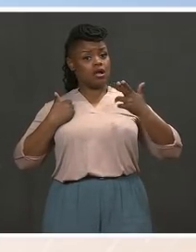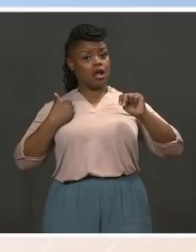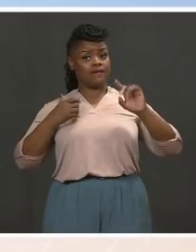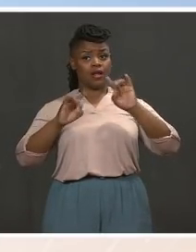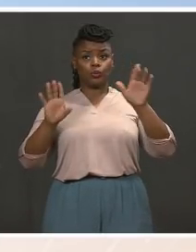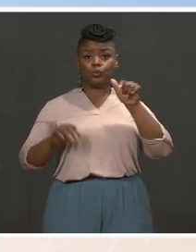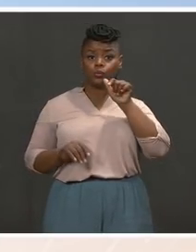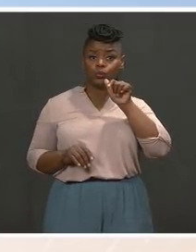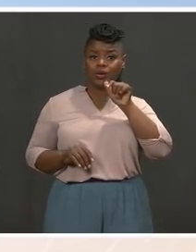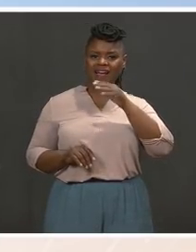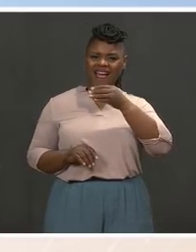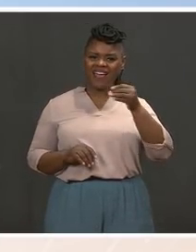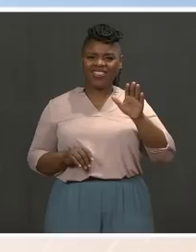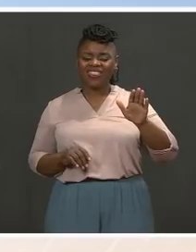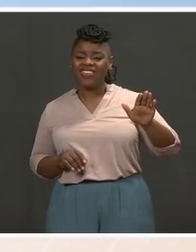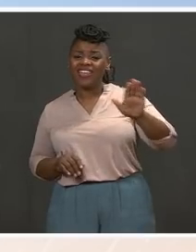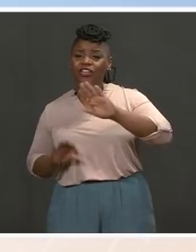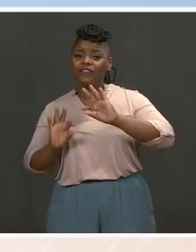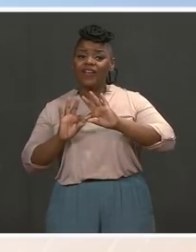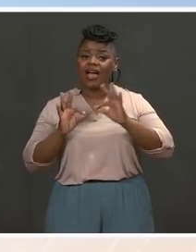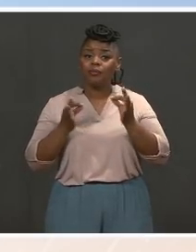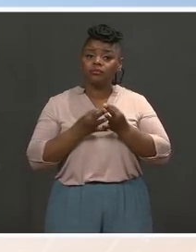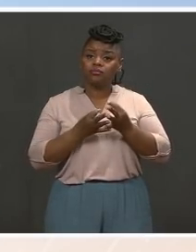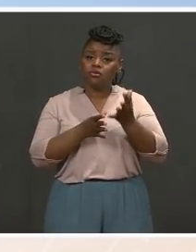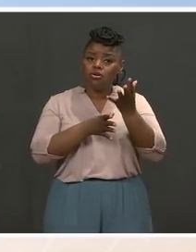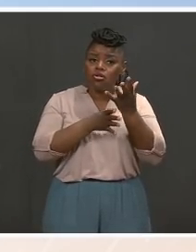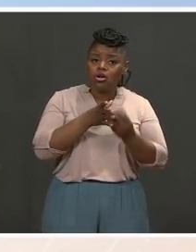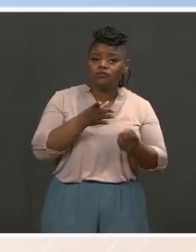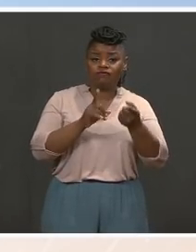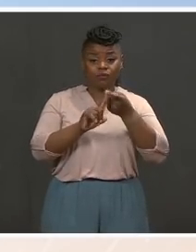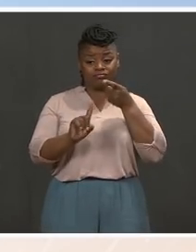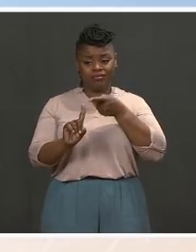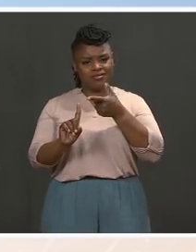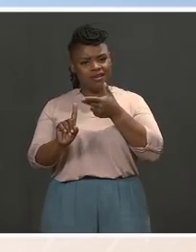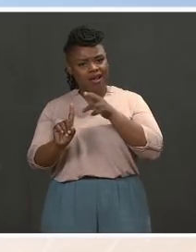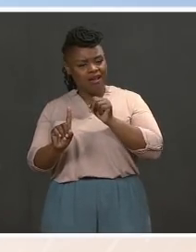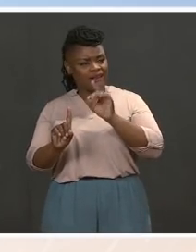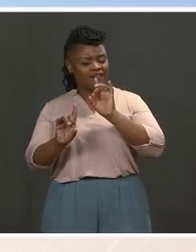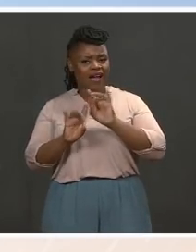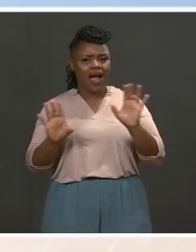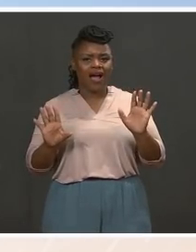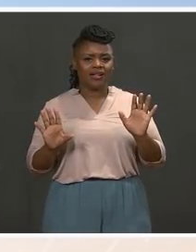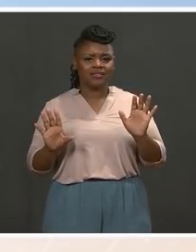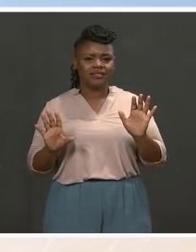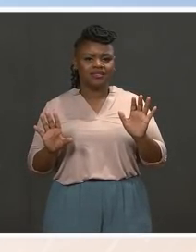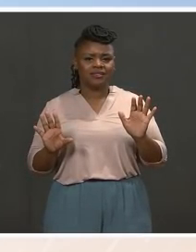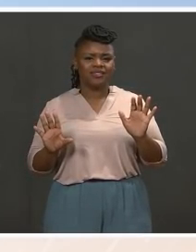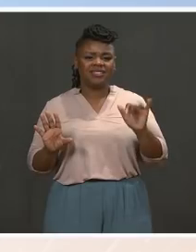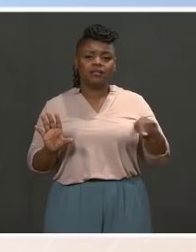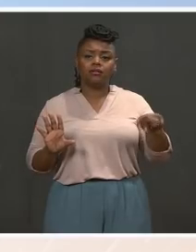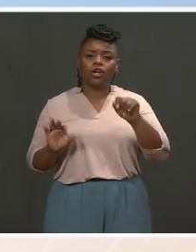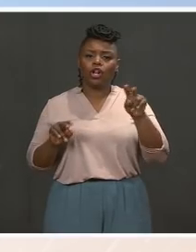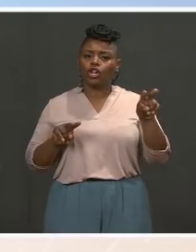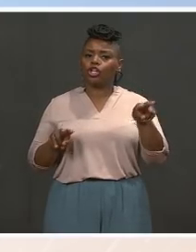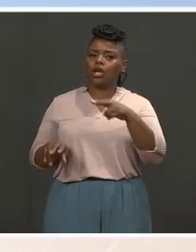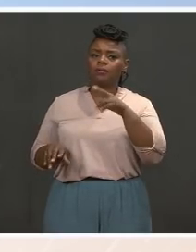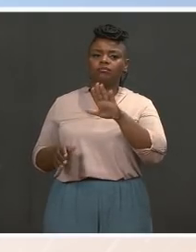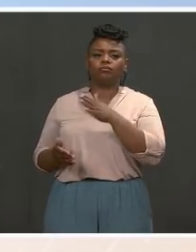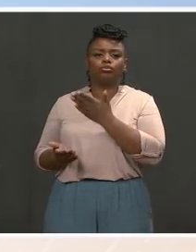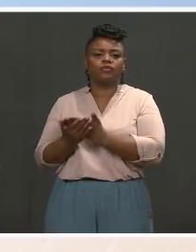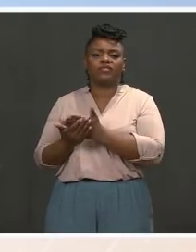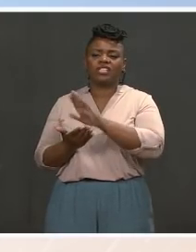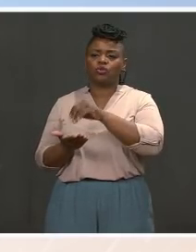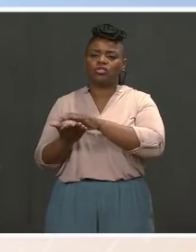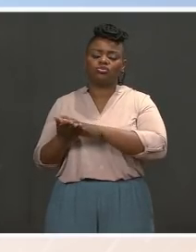action. And they're really looking at the record that he has or he has over the course of the decades of his career. If I could follow up on the question on the